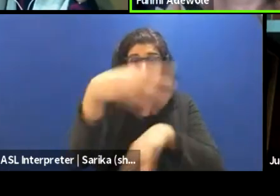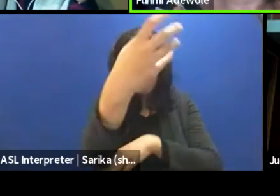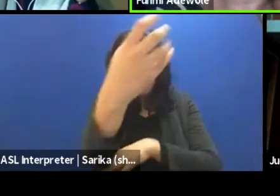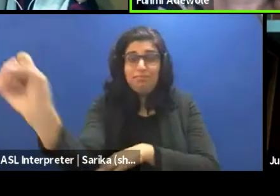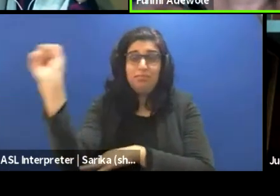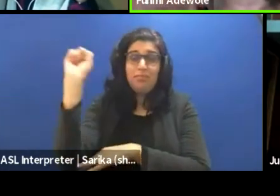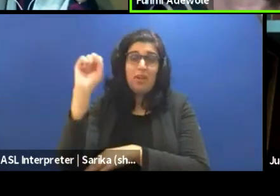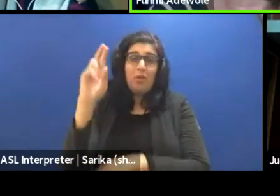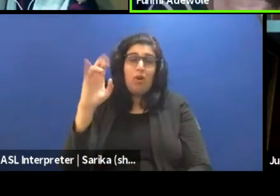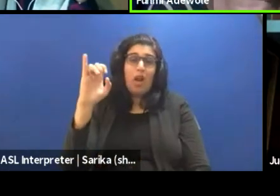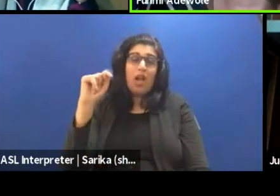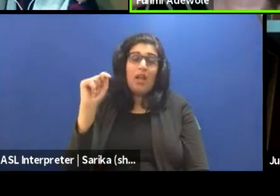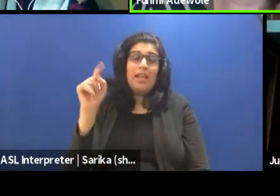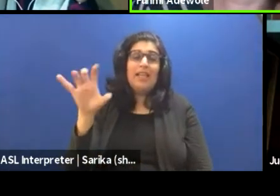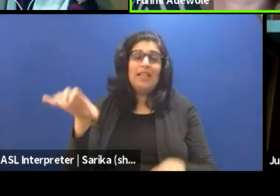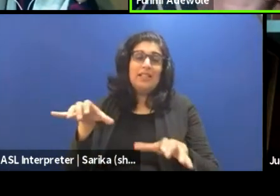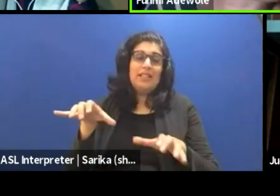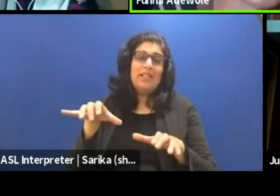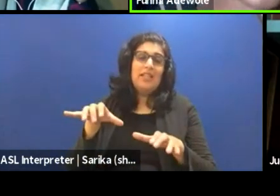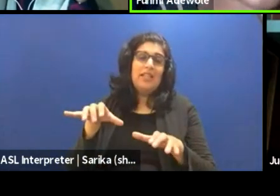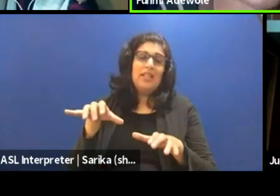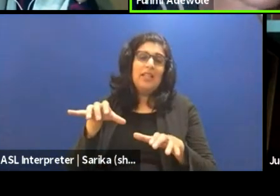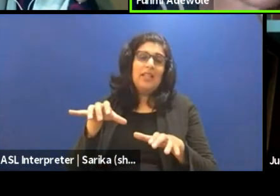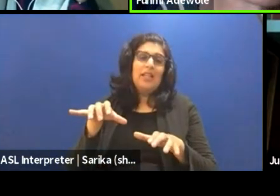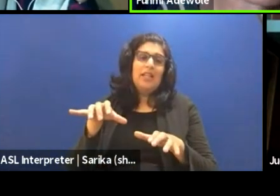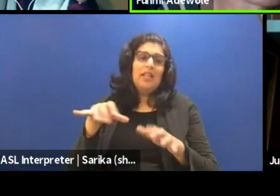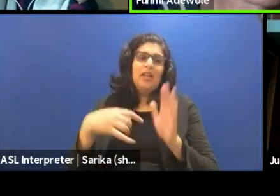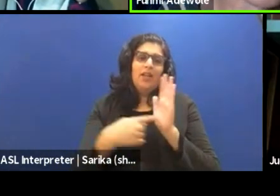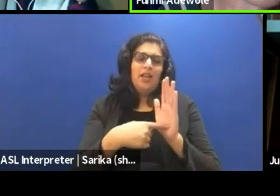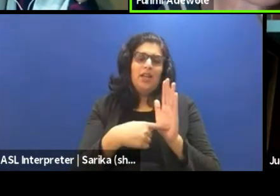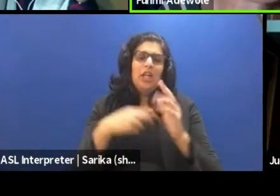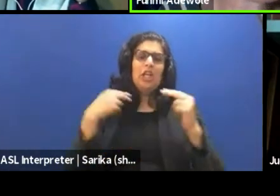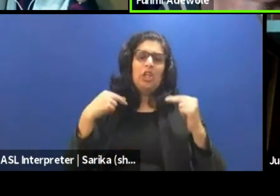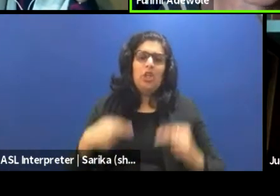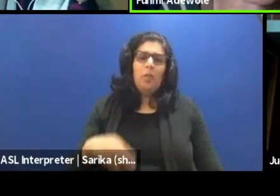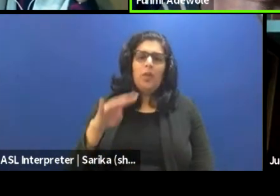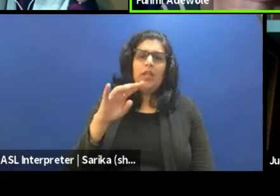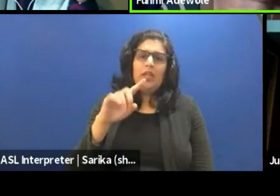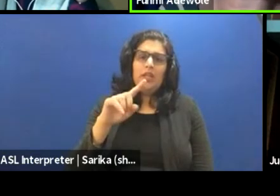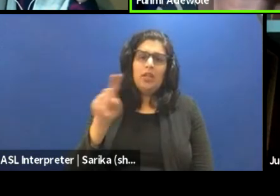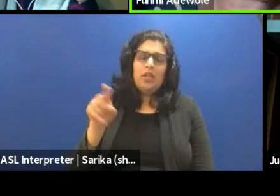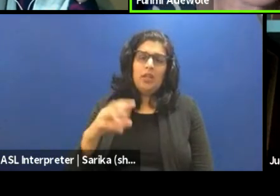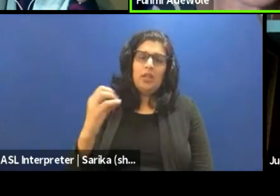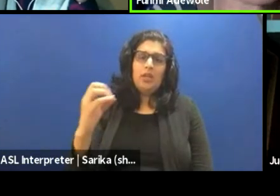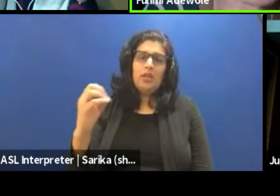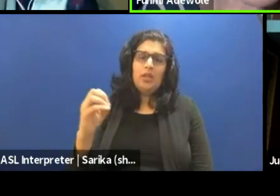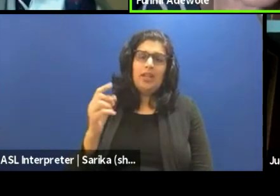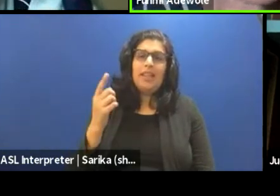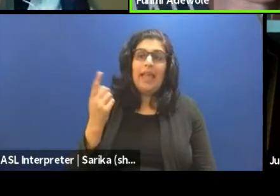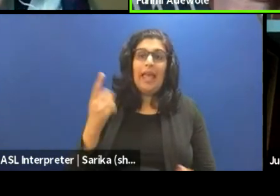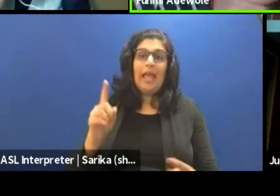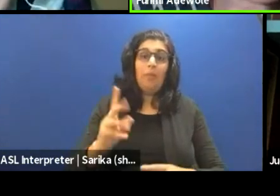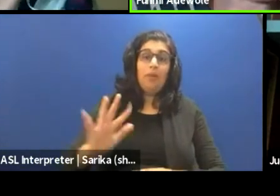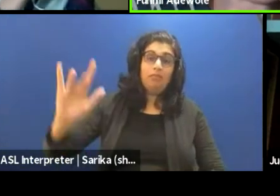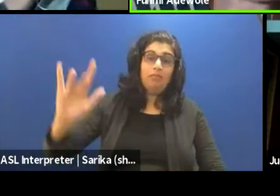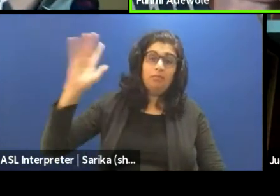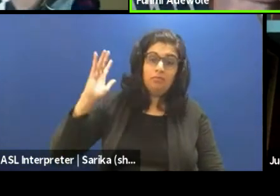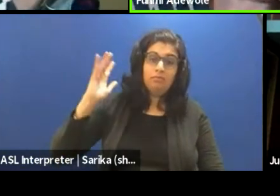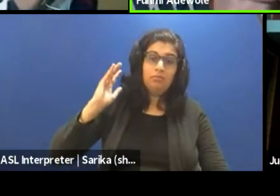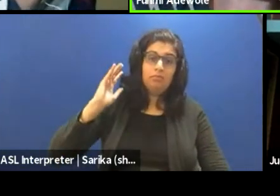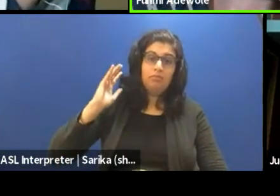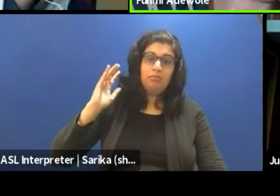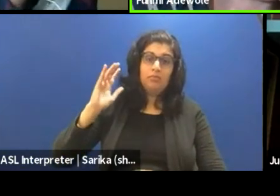depictions of, you know, the human zoos in that happened in colonial times where black